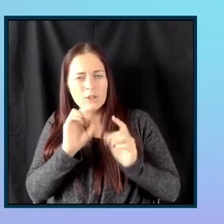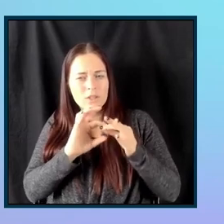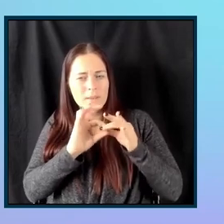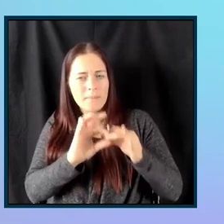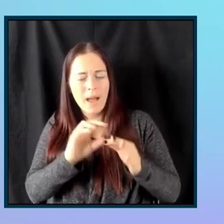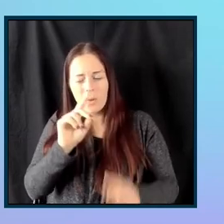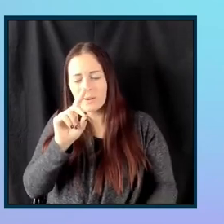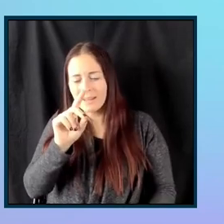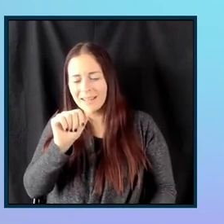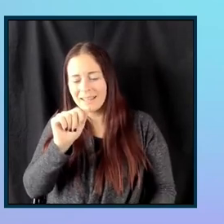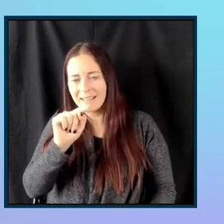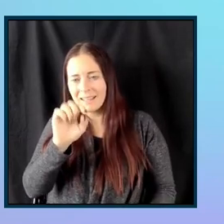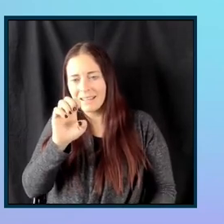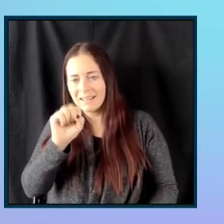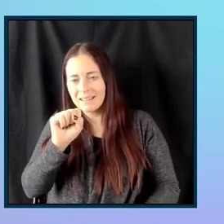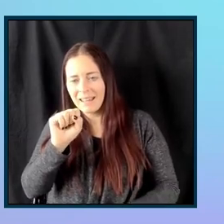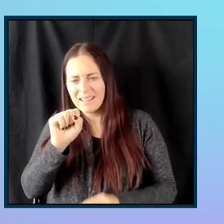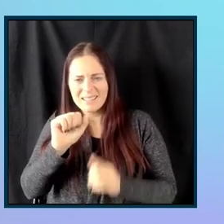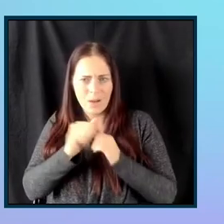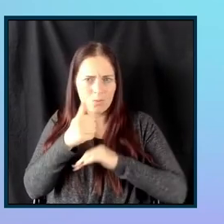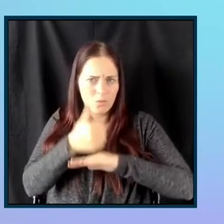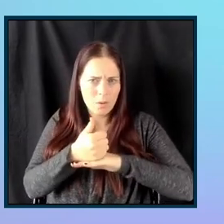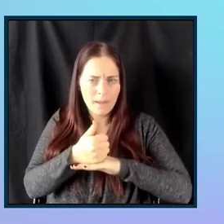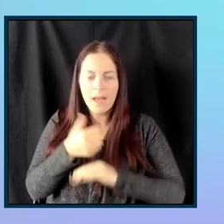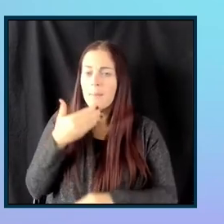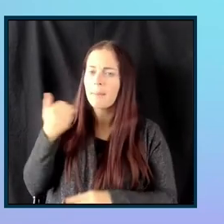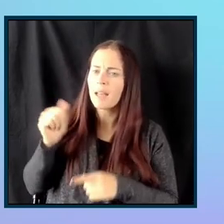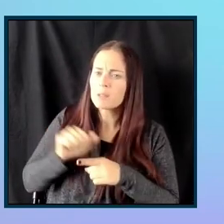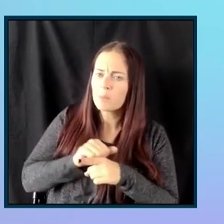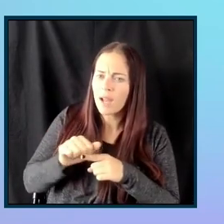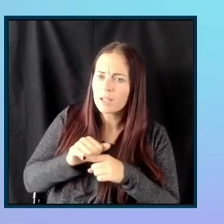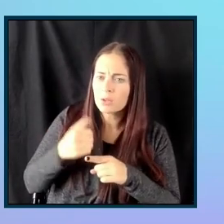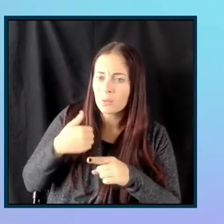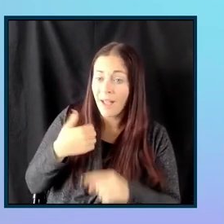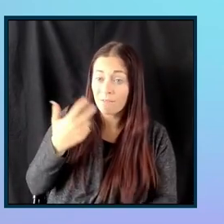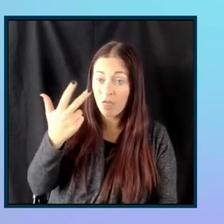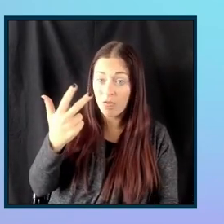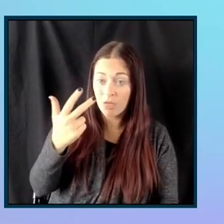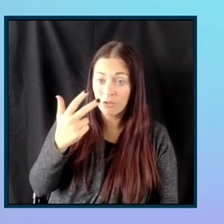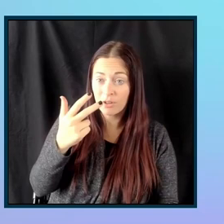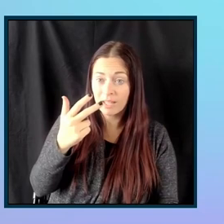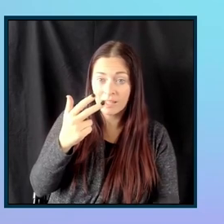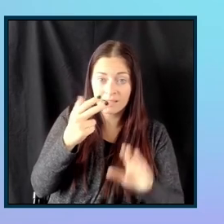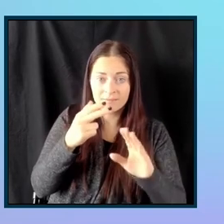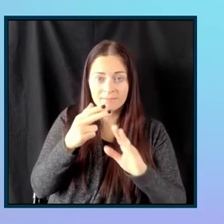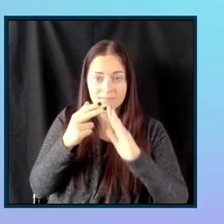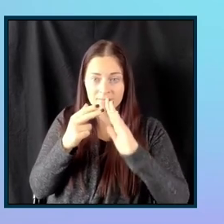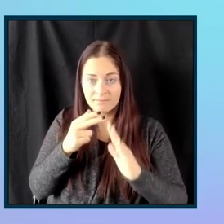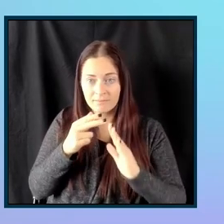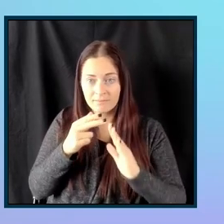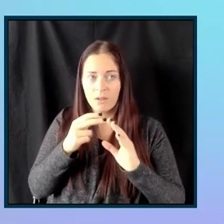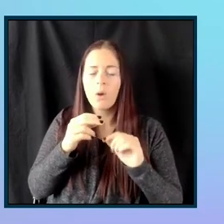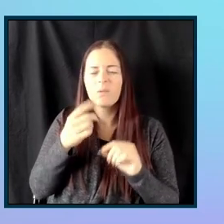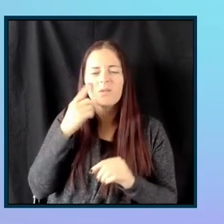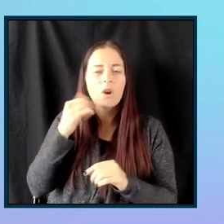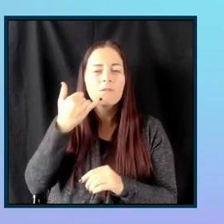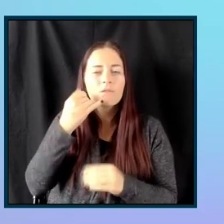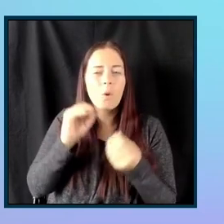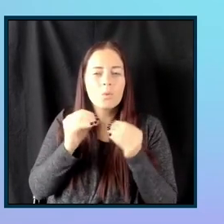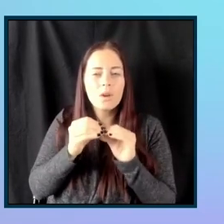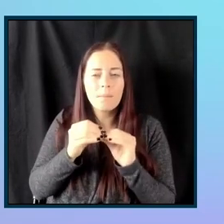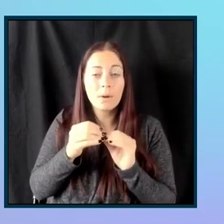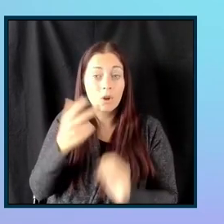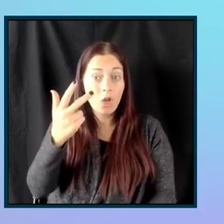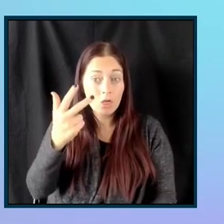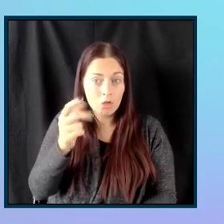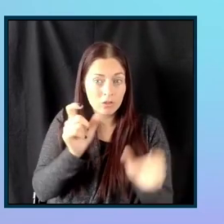like date formatting, is it best practice to have three fields or one field for a phone number? Oh, I would say